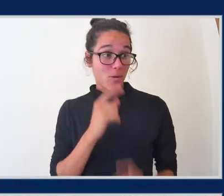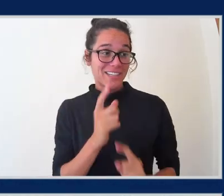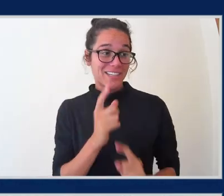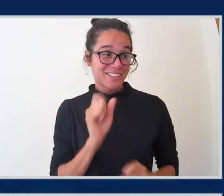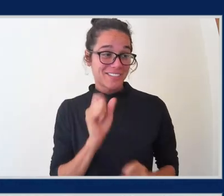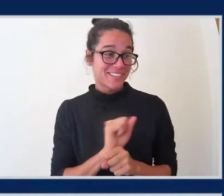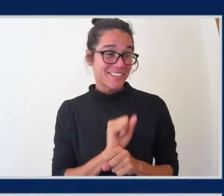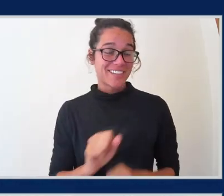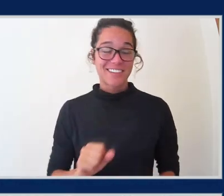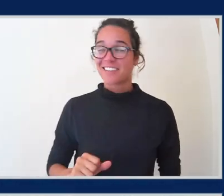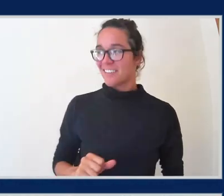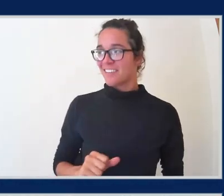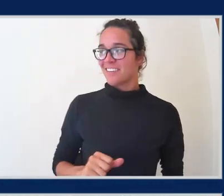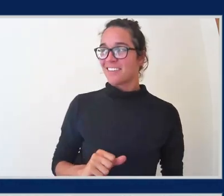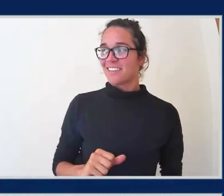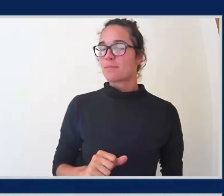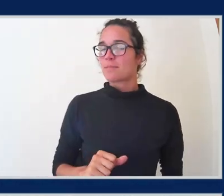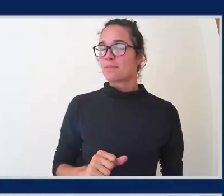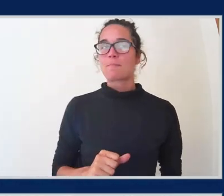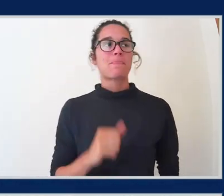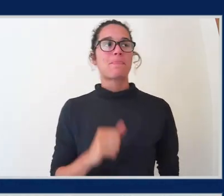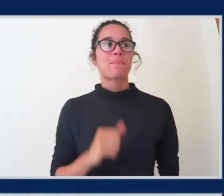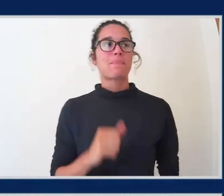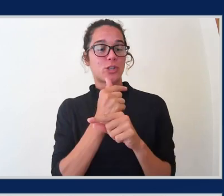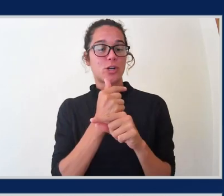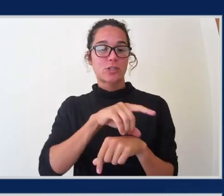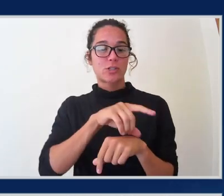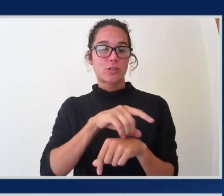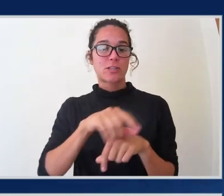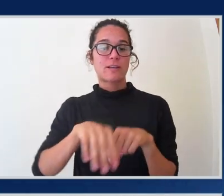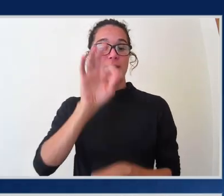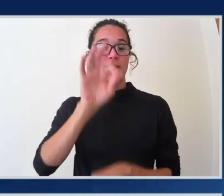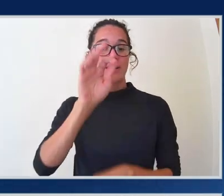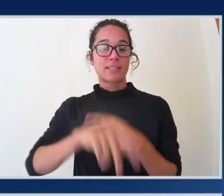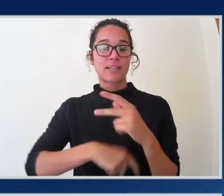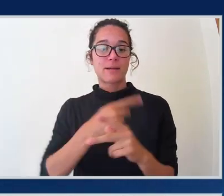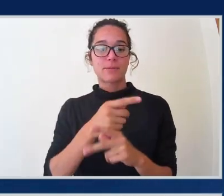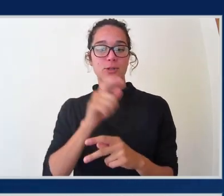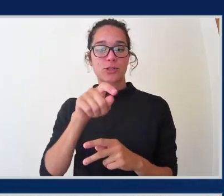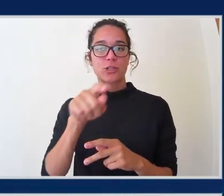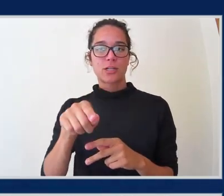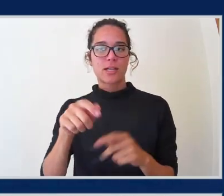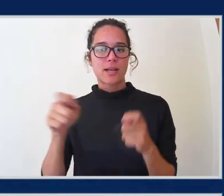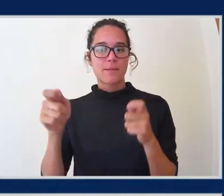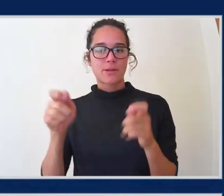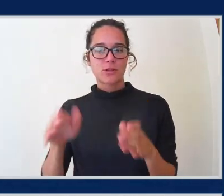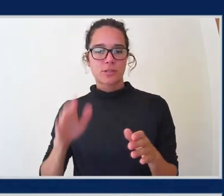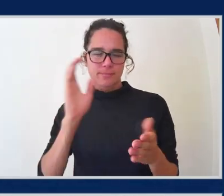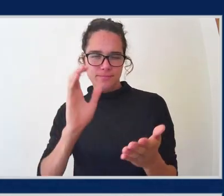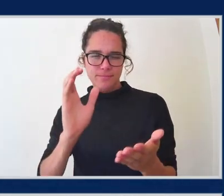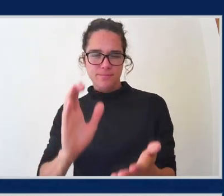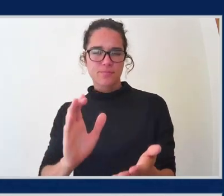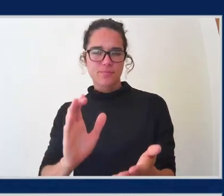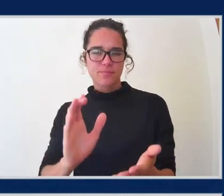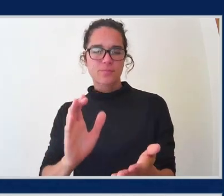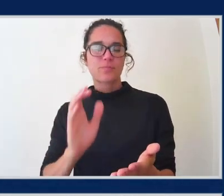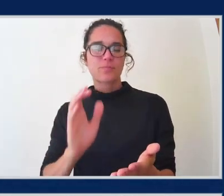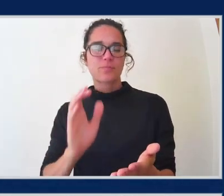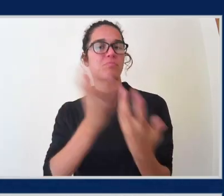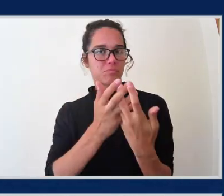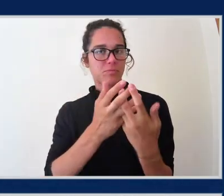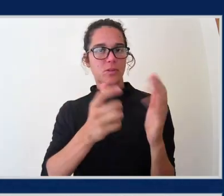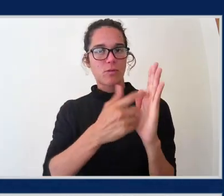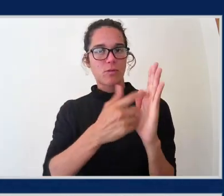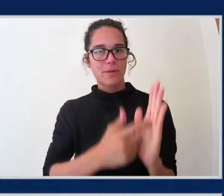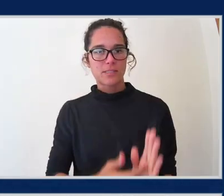Which GuardDuty finding types should the administrator search for that meet or meets these requirements? We're going to read through the response options